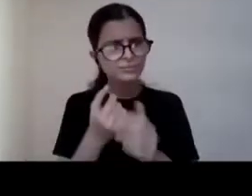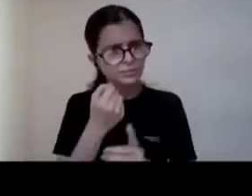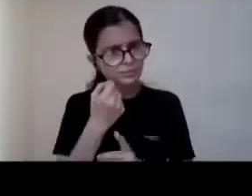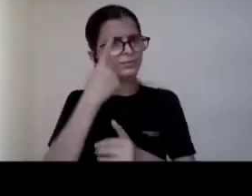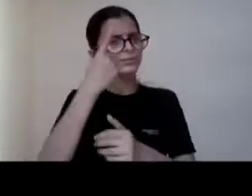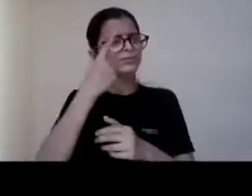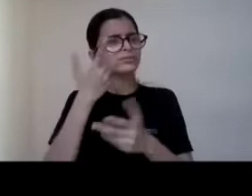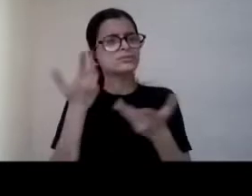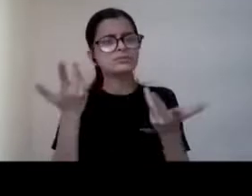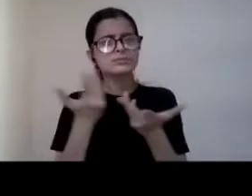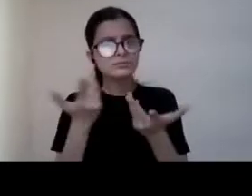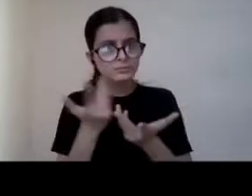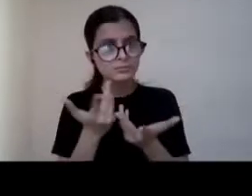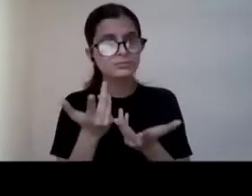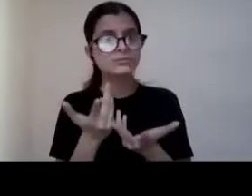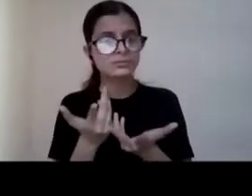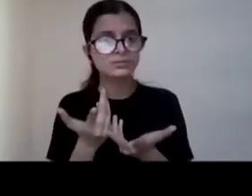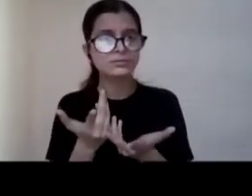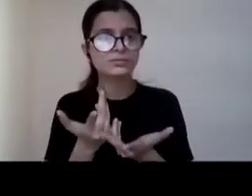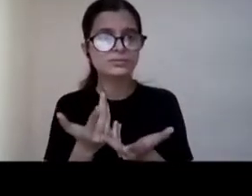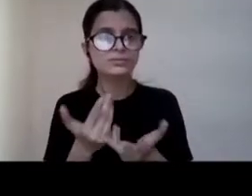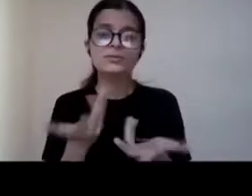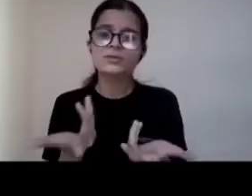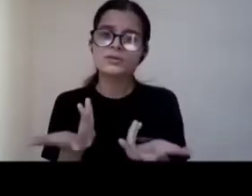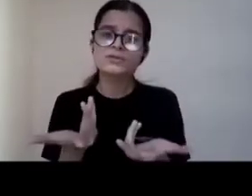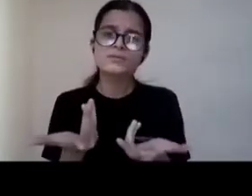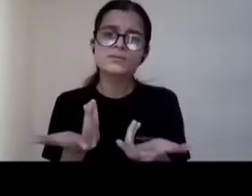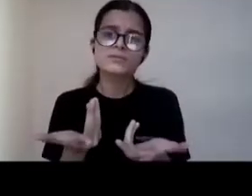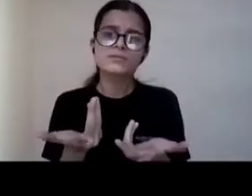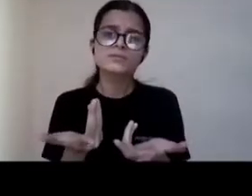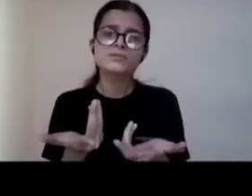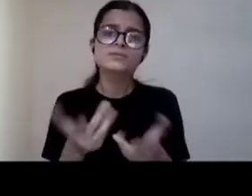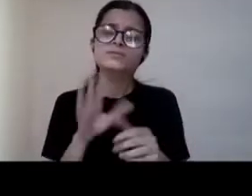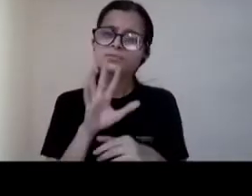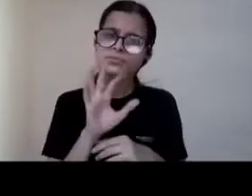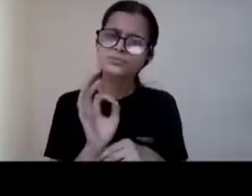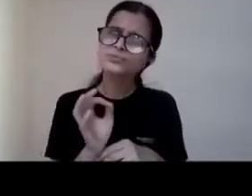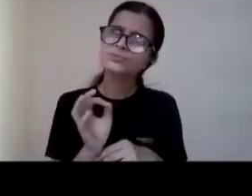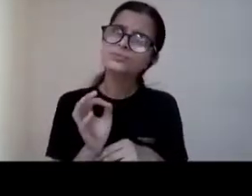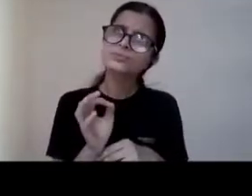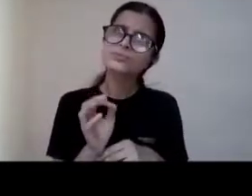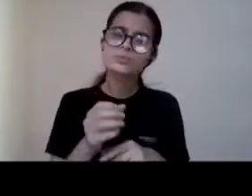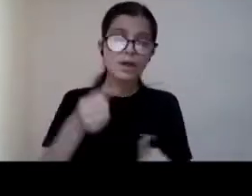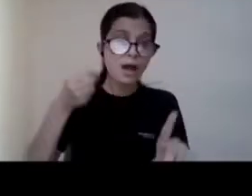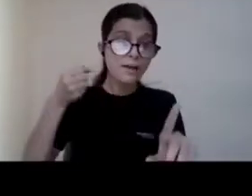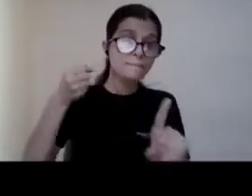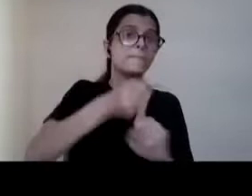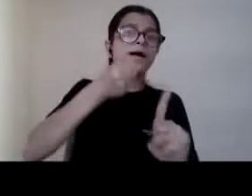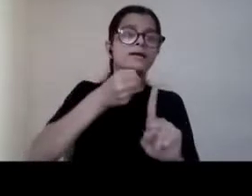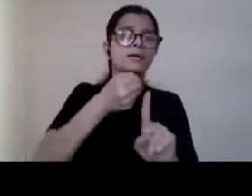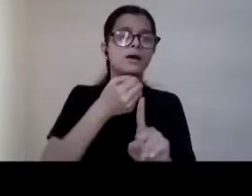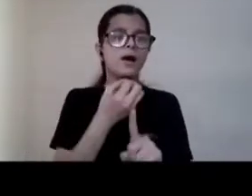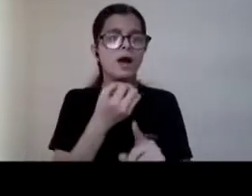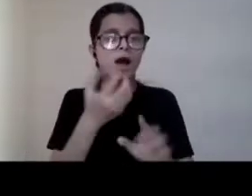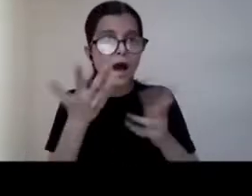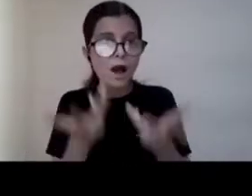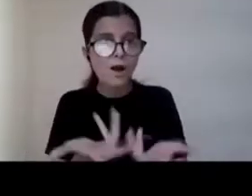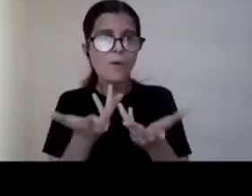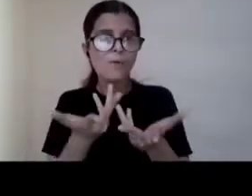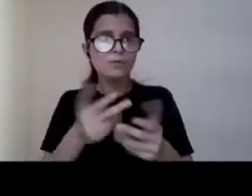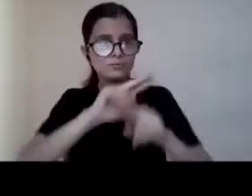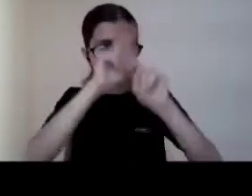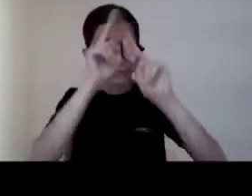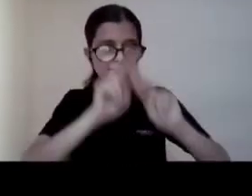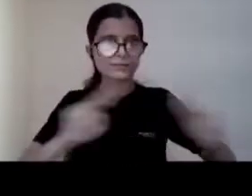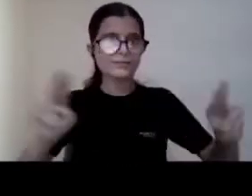what is happening how much of that actually is is being impacted by the international